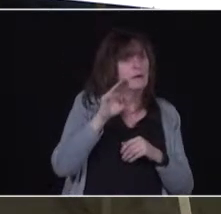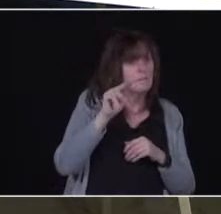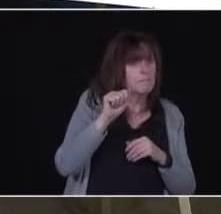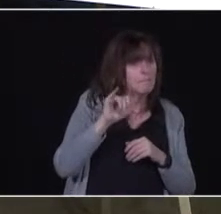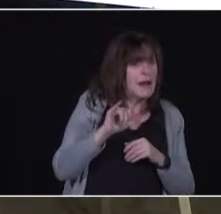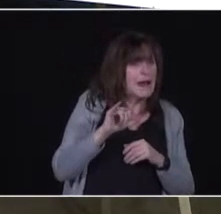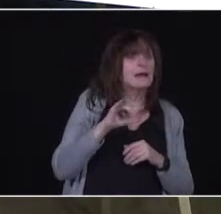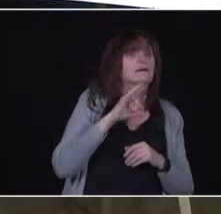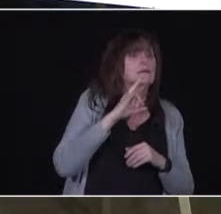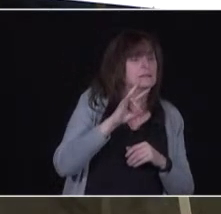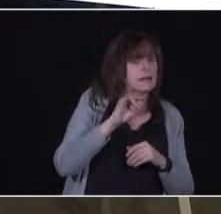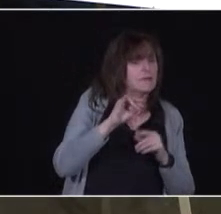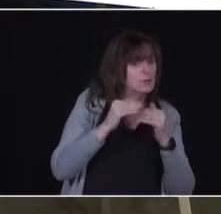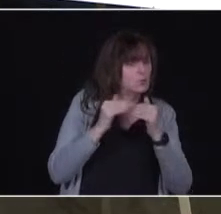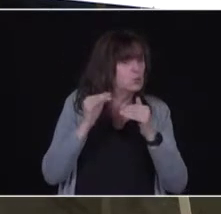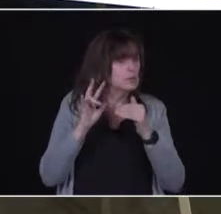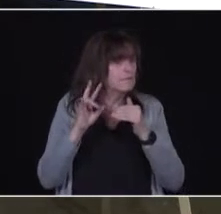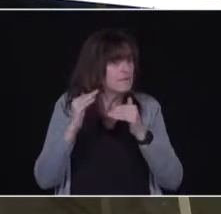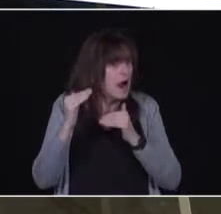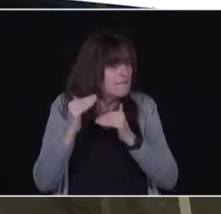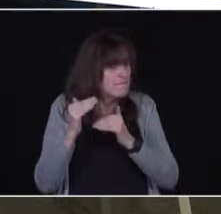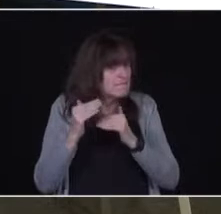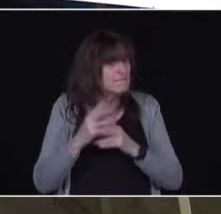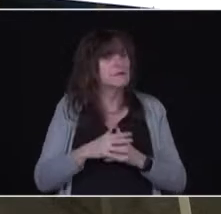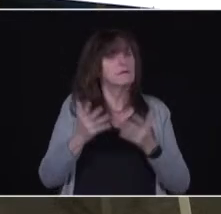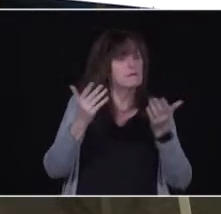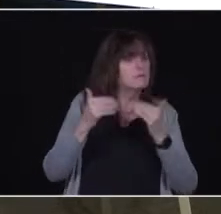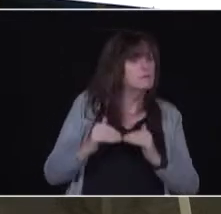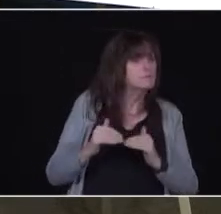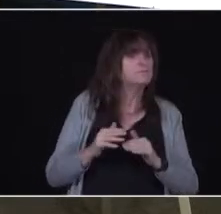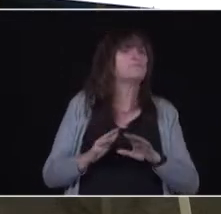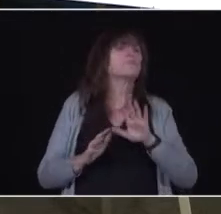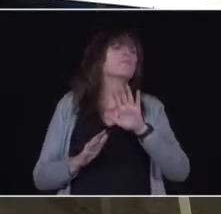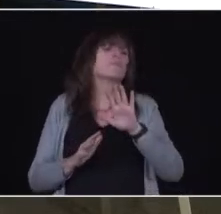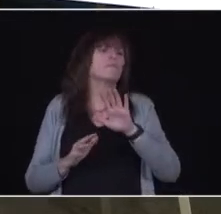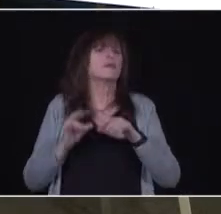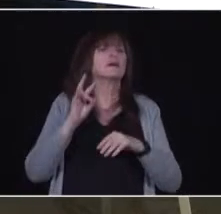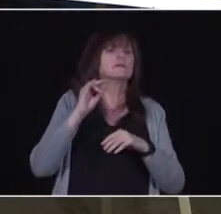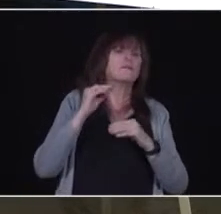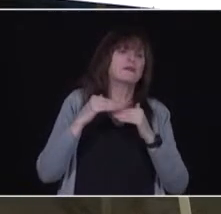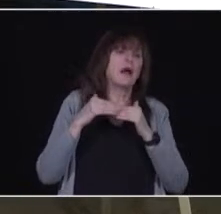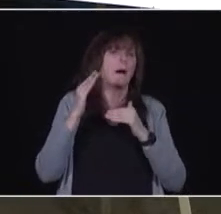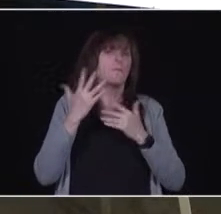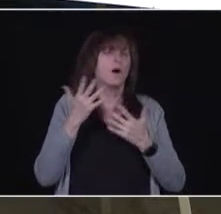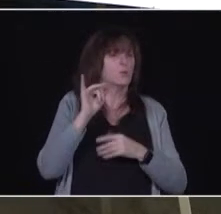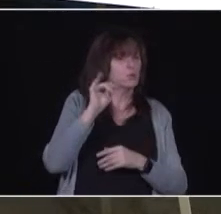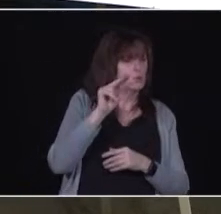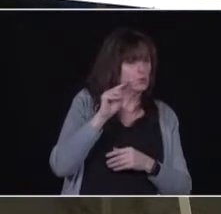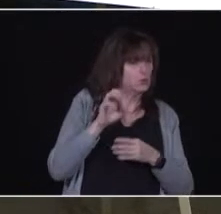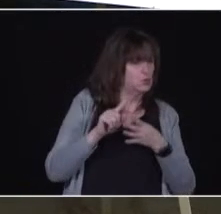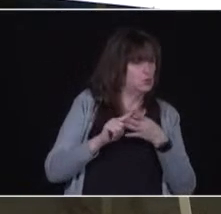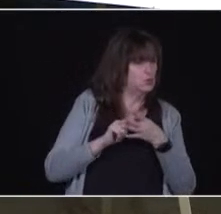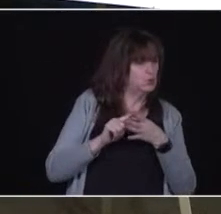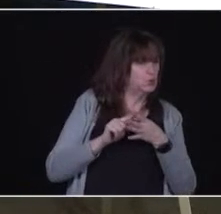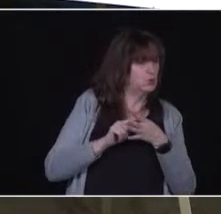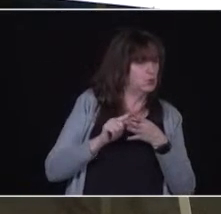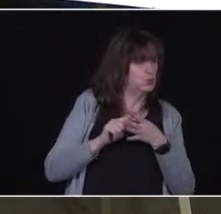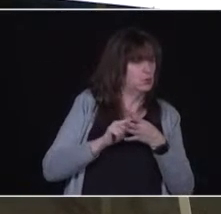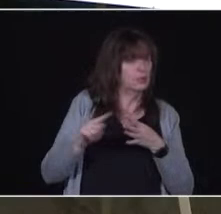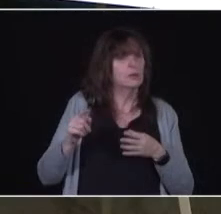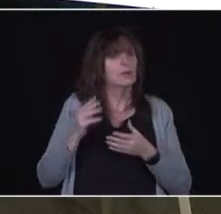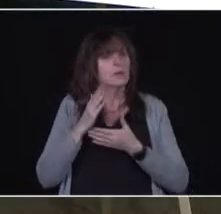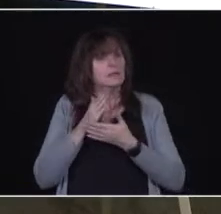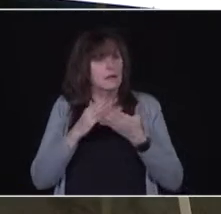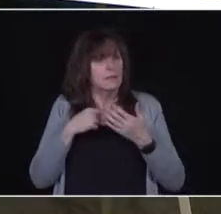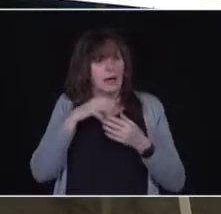The first week of June, will go 70 and upwards because there are always some that you would miss. The first week of June, we will be at